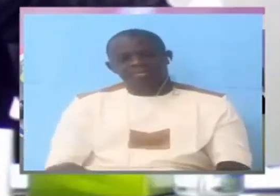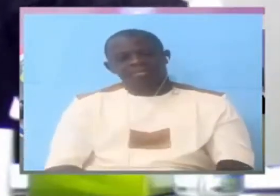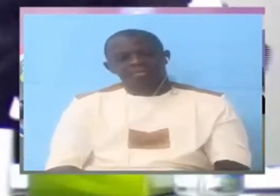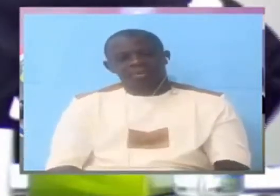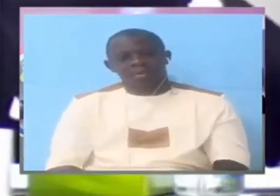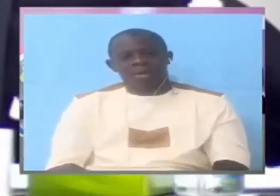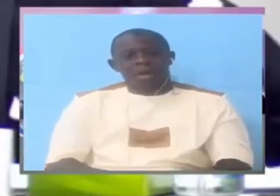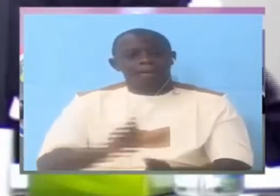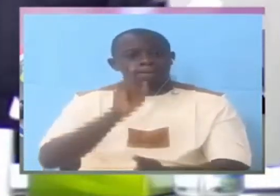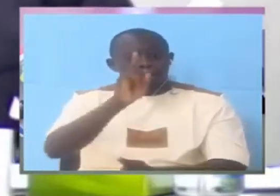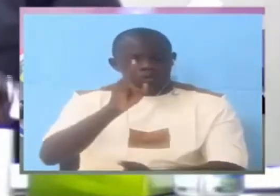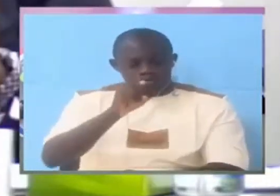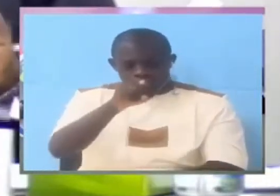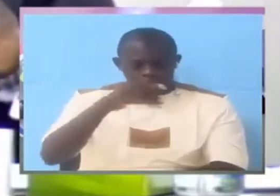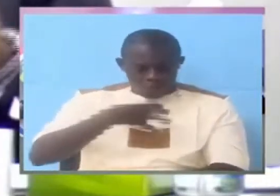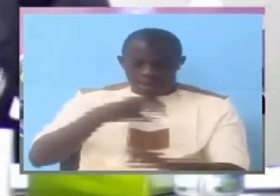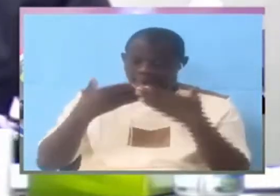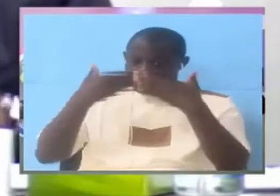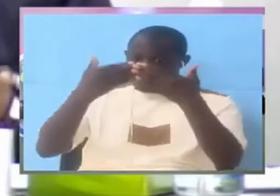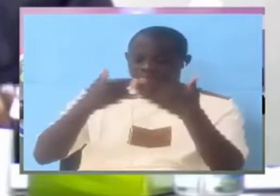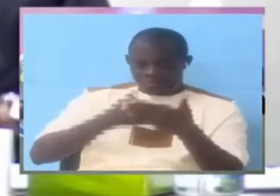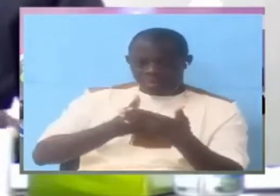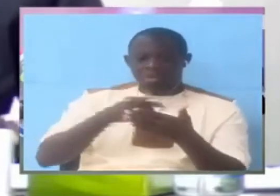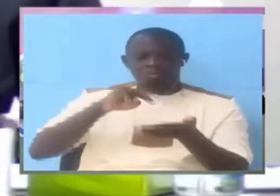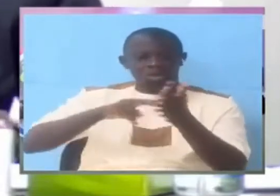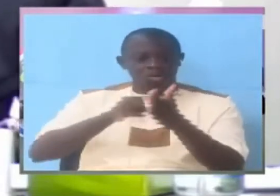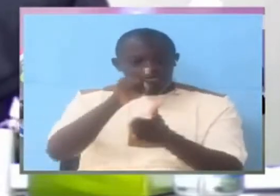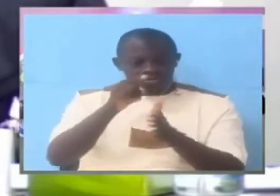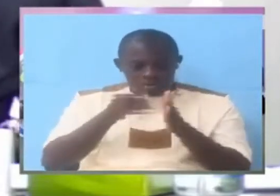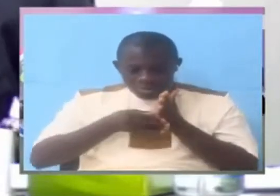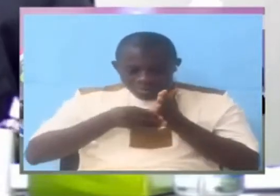But to tell me that as a director